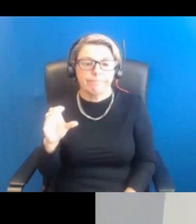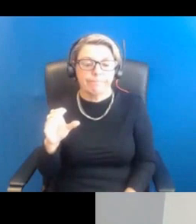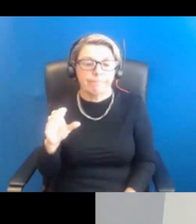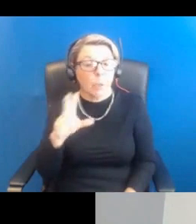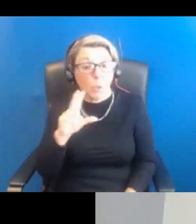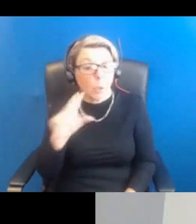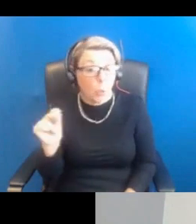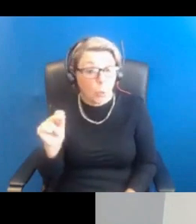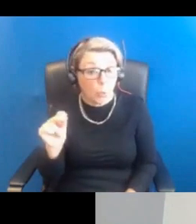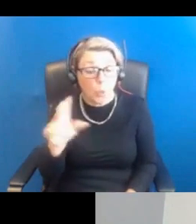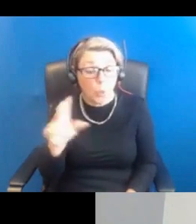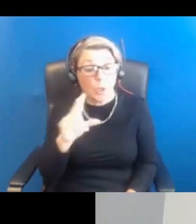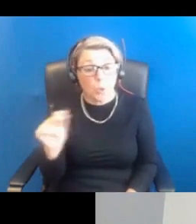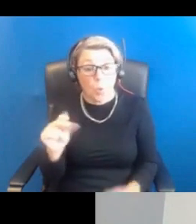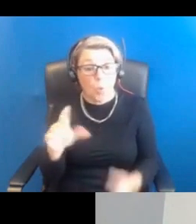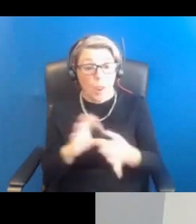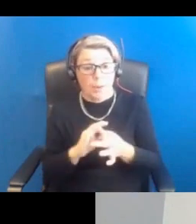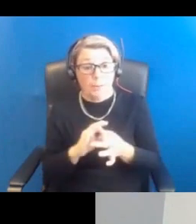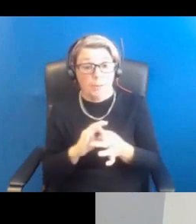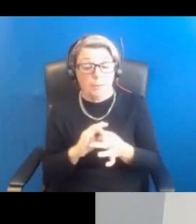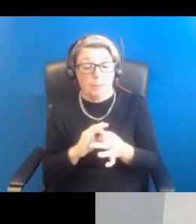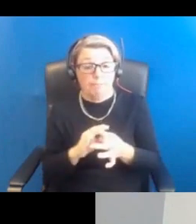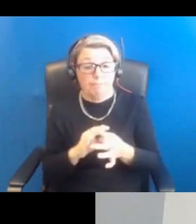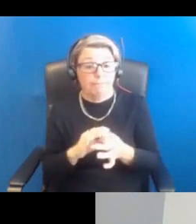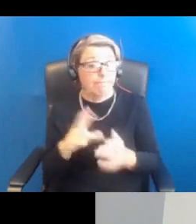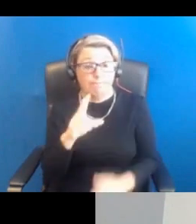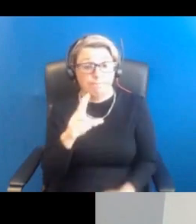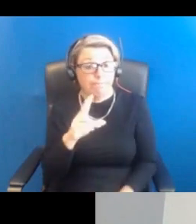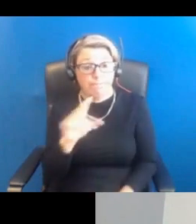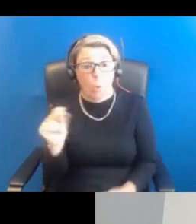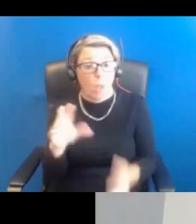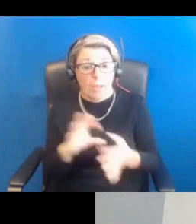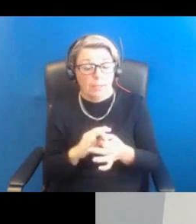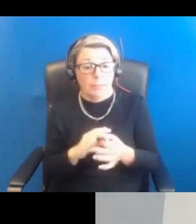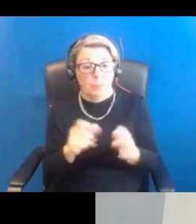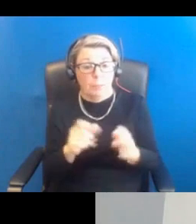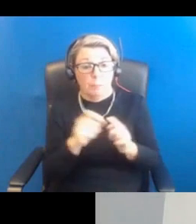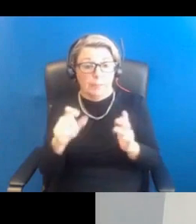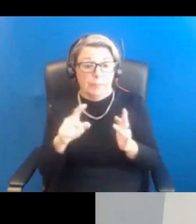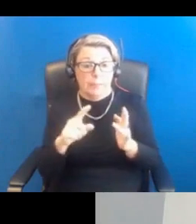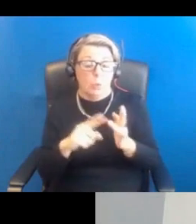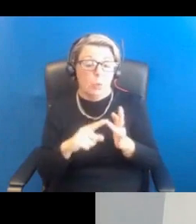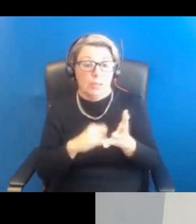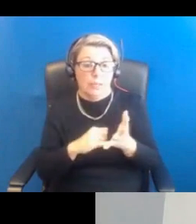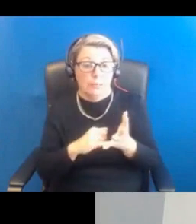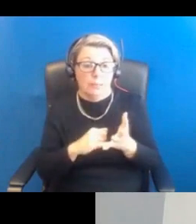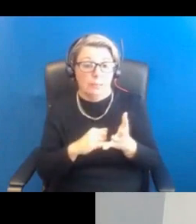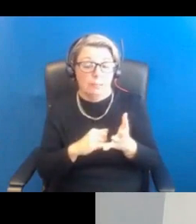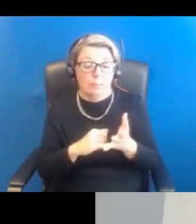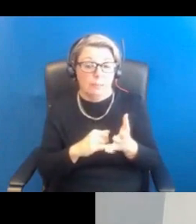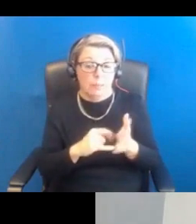no. OK, so there are no links with PCOS with ovarian cancer. And I think that that's that's that's very clear.